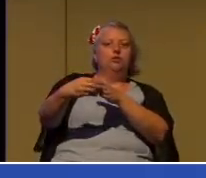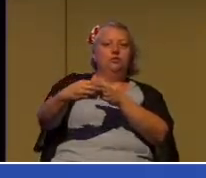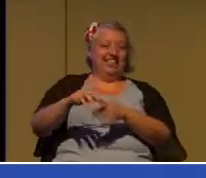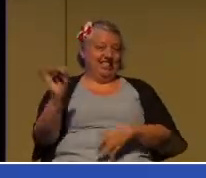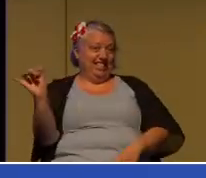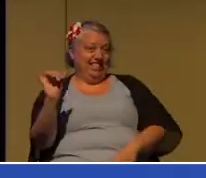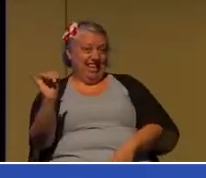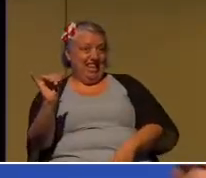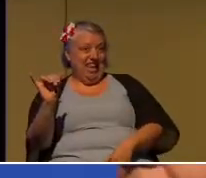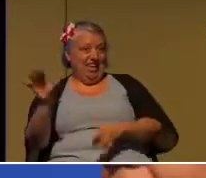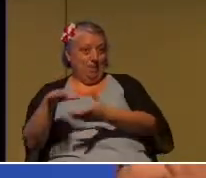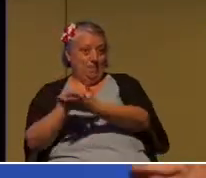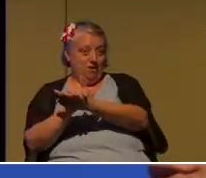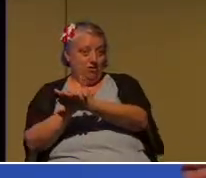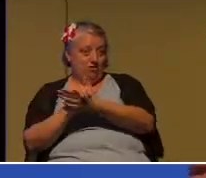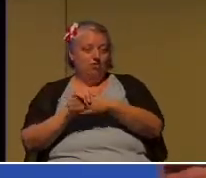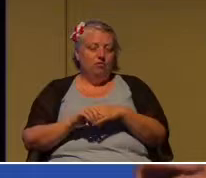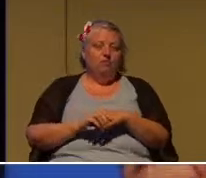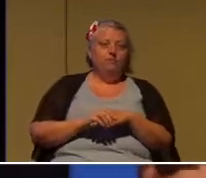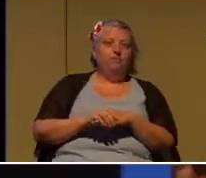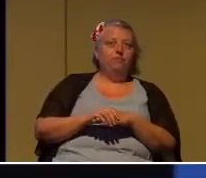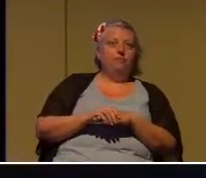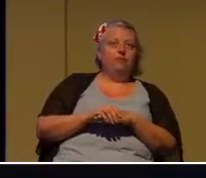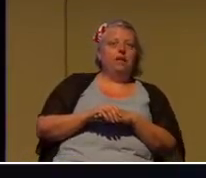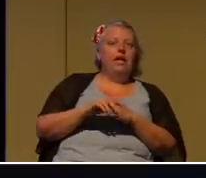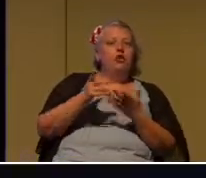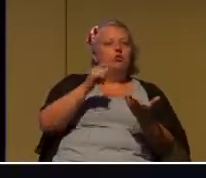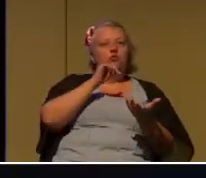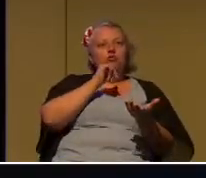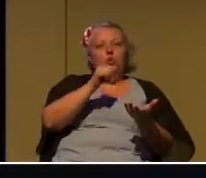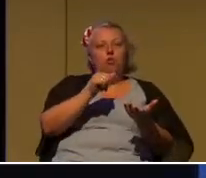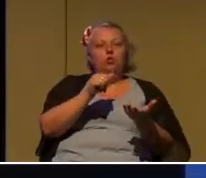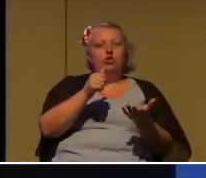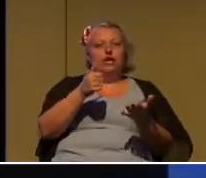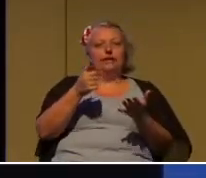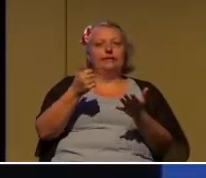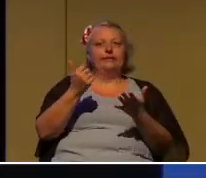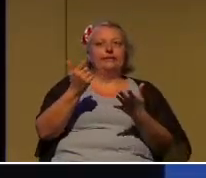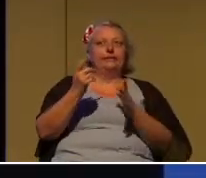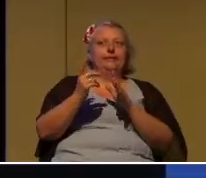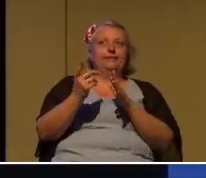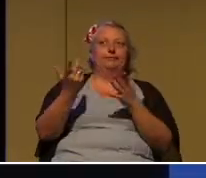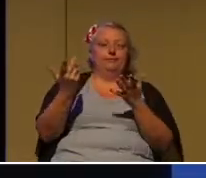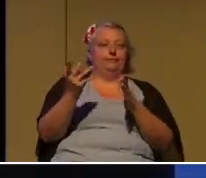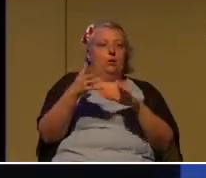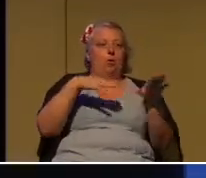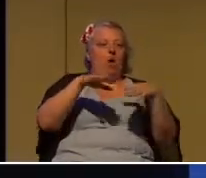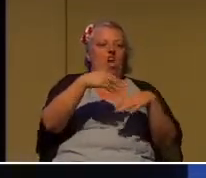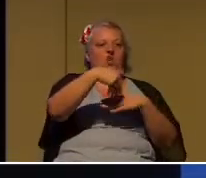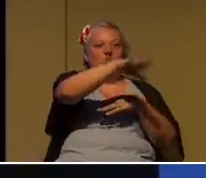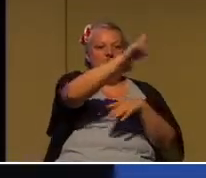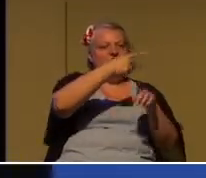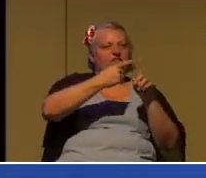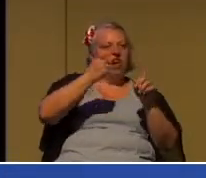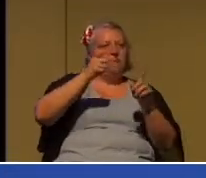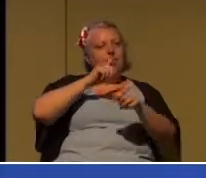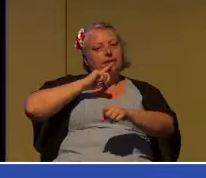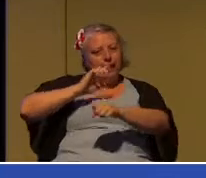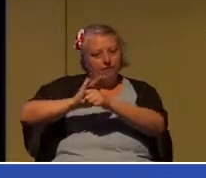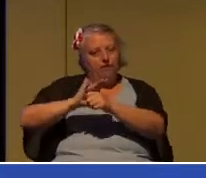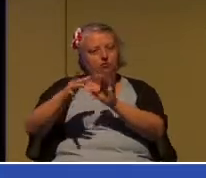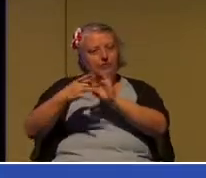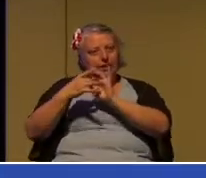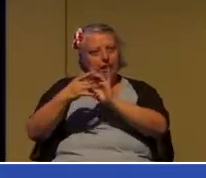don't just unilaterally walk away from a covenantal relationship. You need